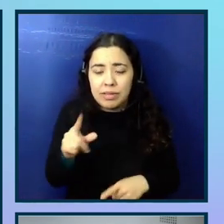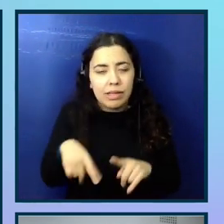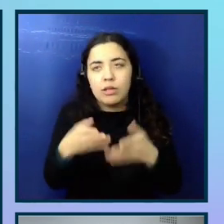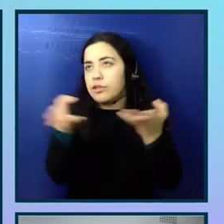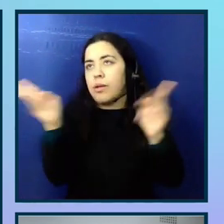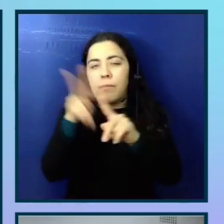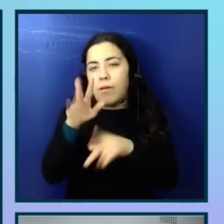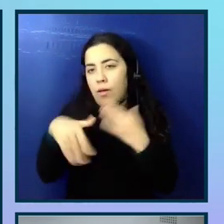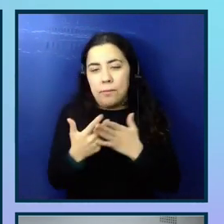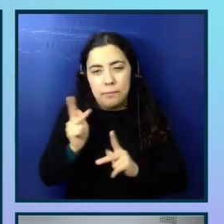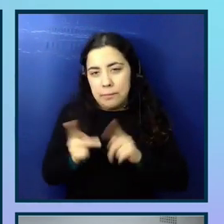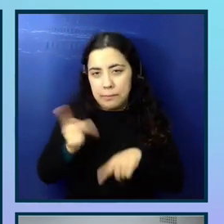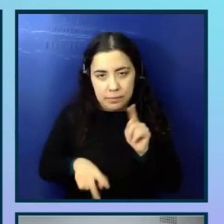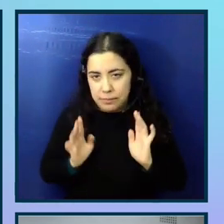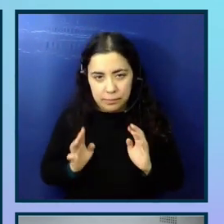apply to all people.